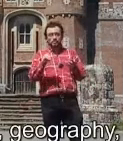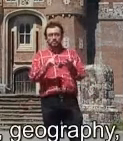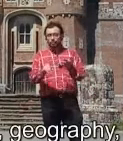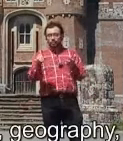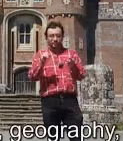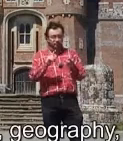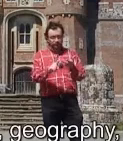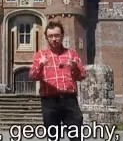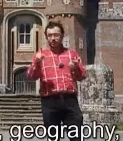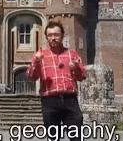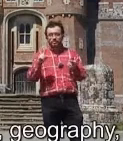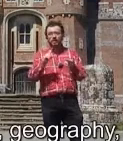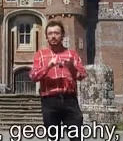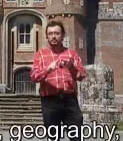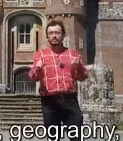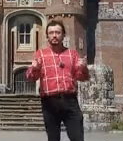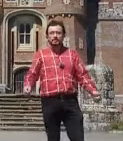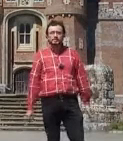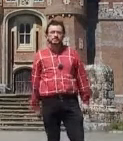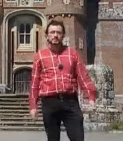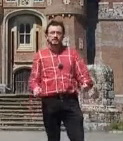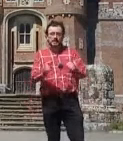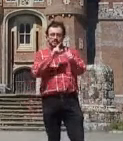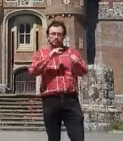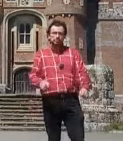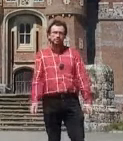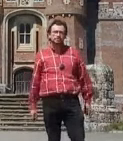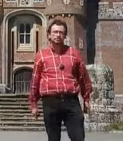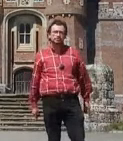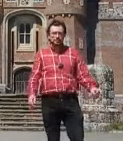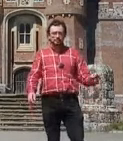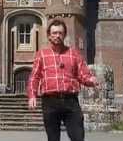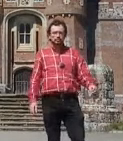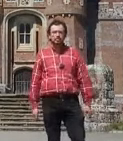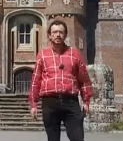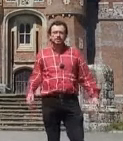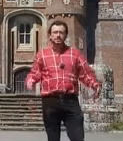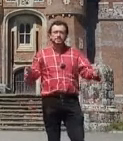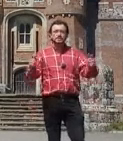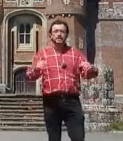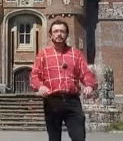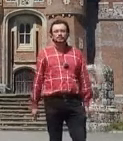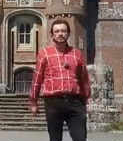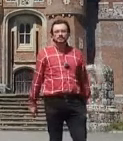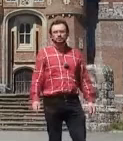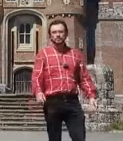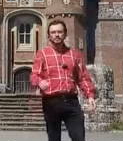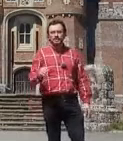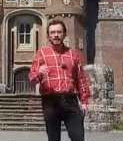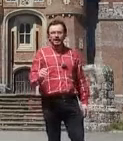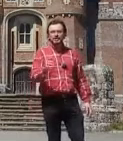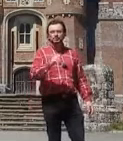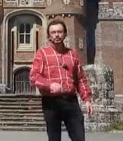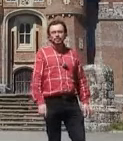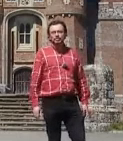history, geography, sociology, film and media study, language, literature, and culture, and a little bit of drama to see how different disciplines